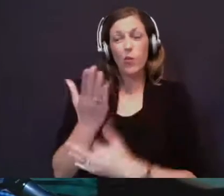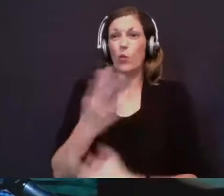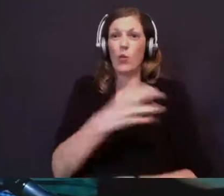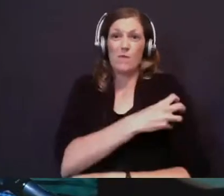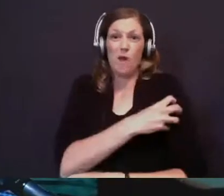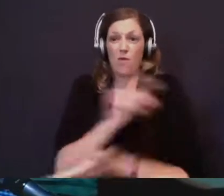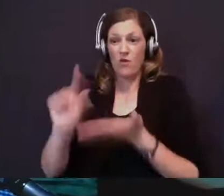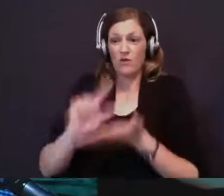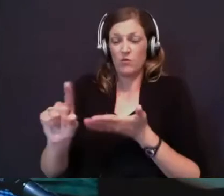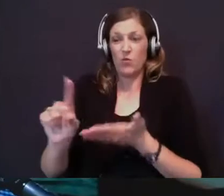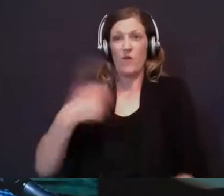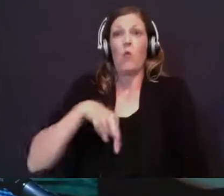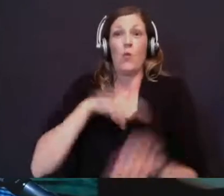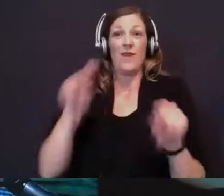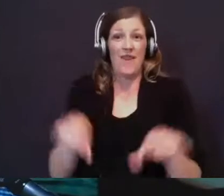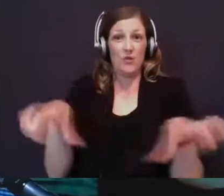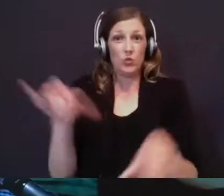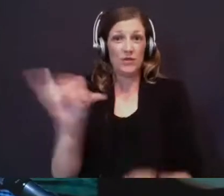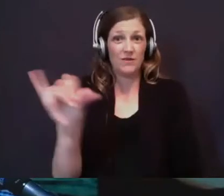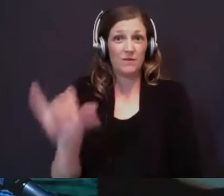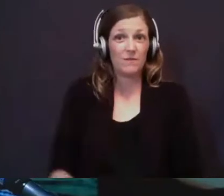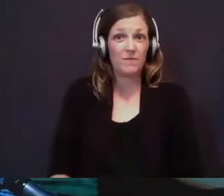do the same. So church, listen.